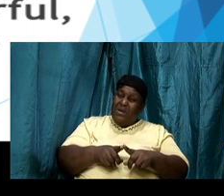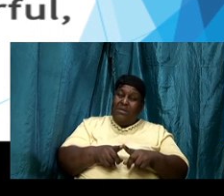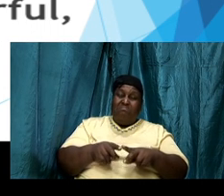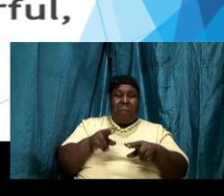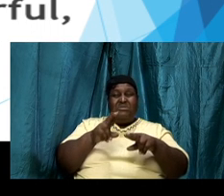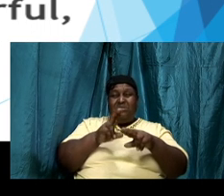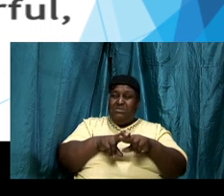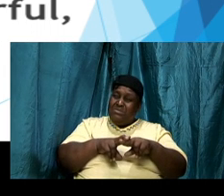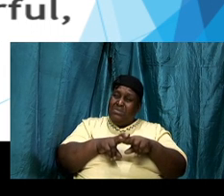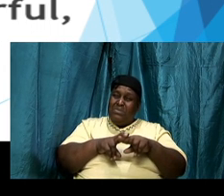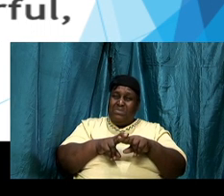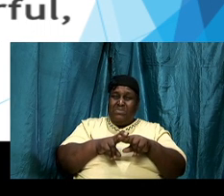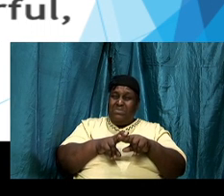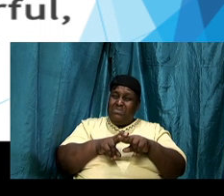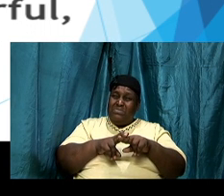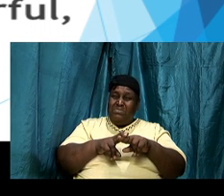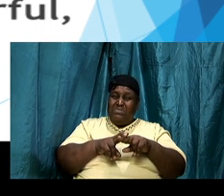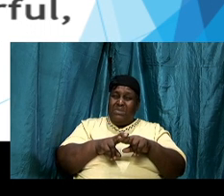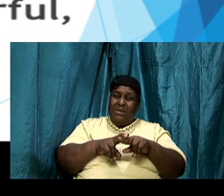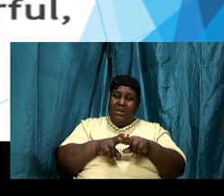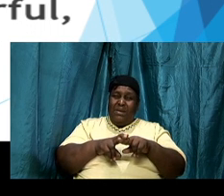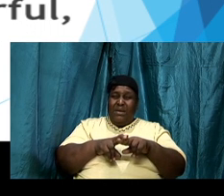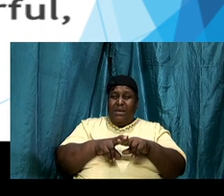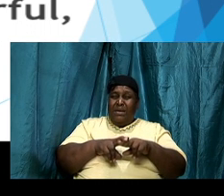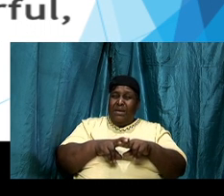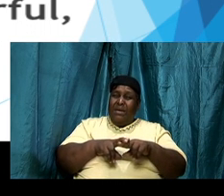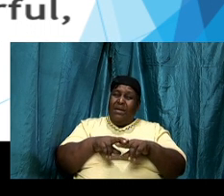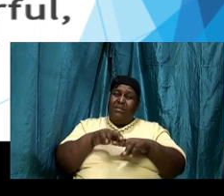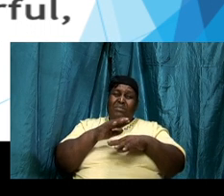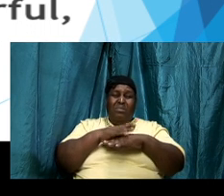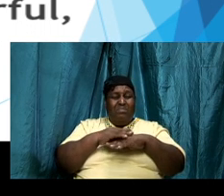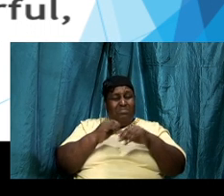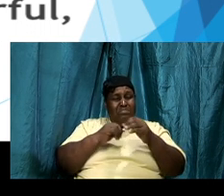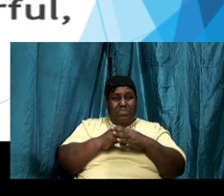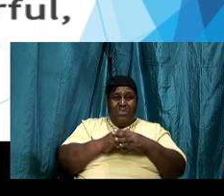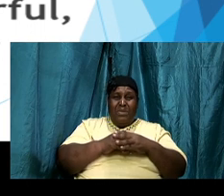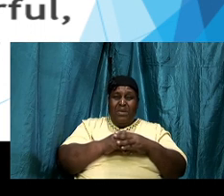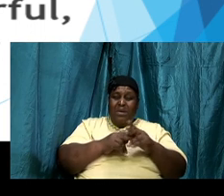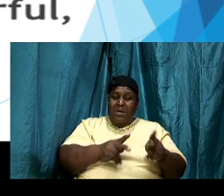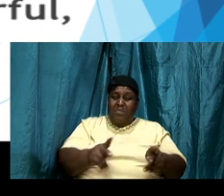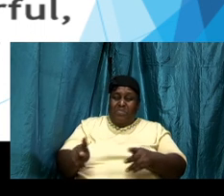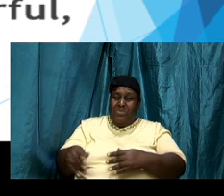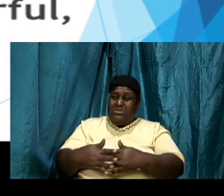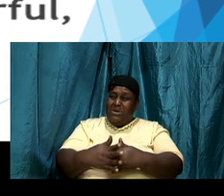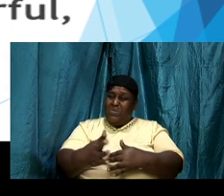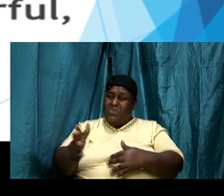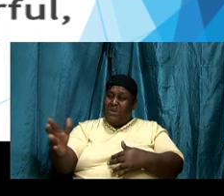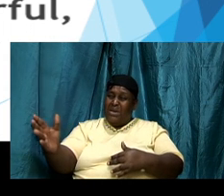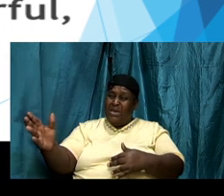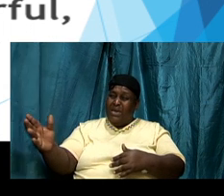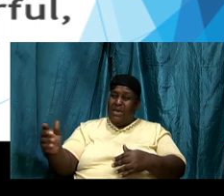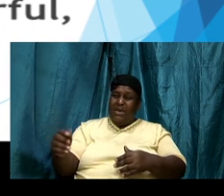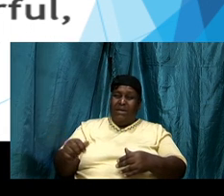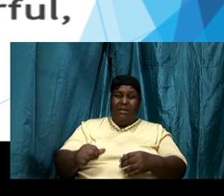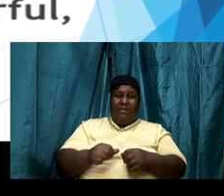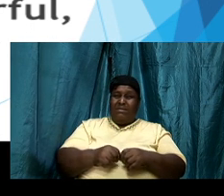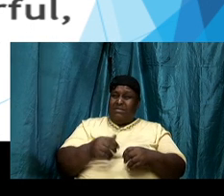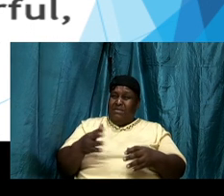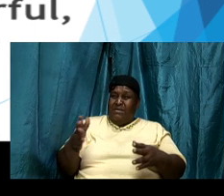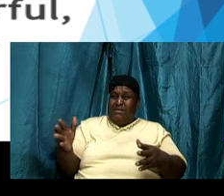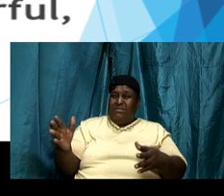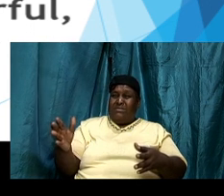stepping back putting aside all distractions and then focus on a particular